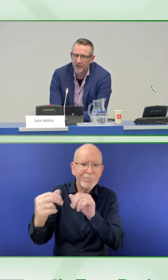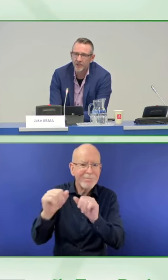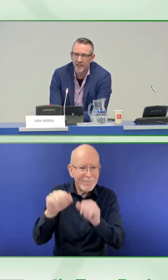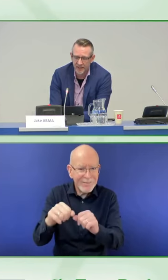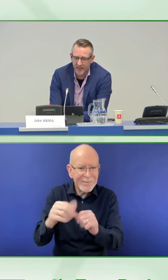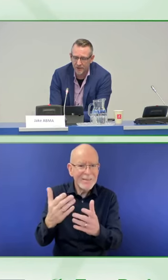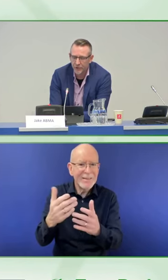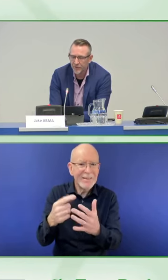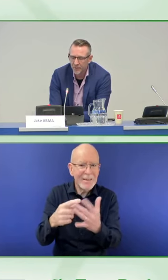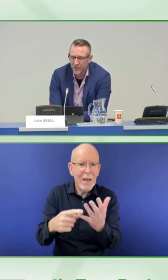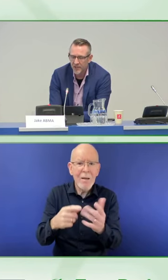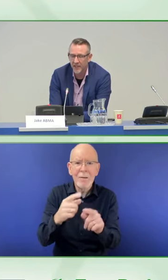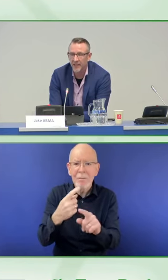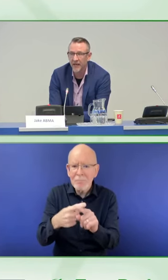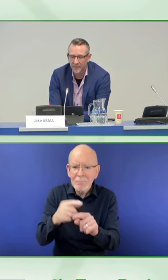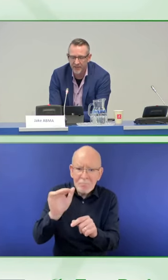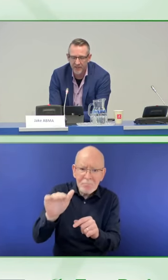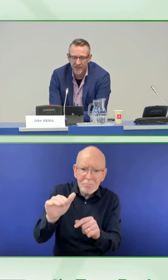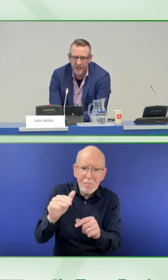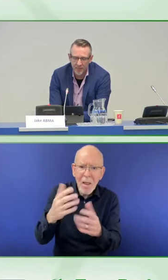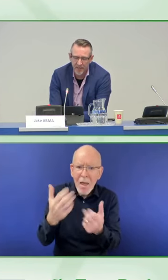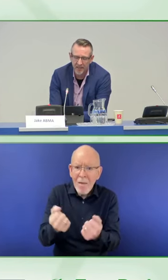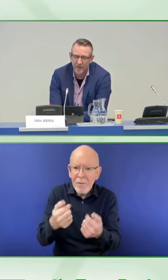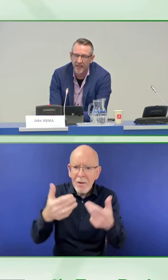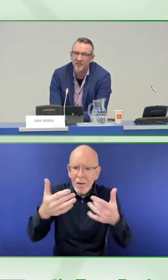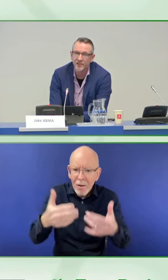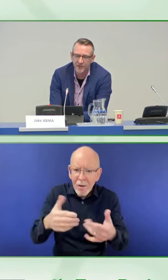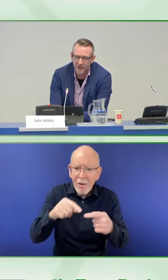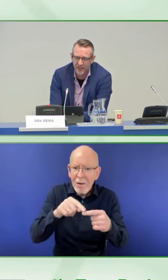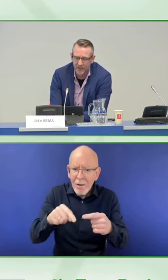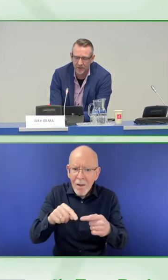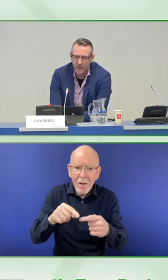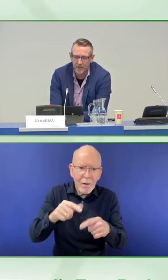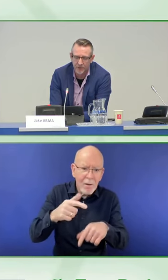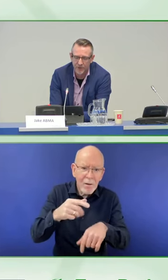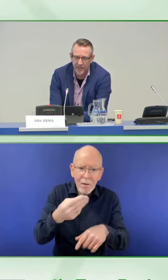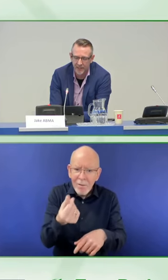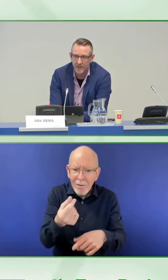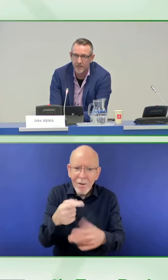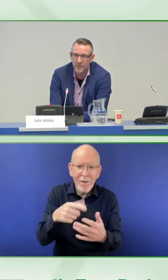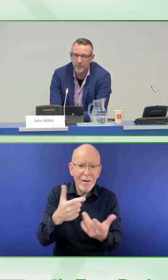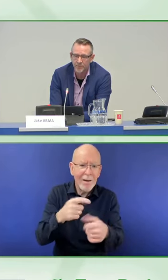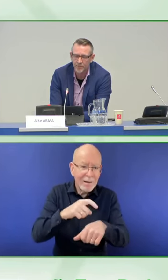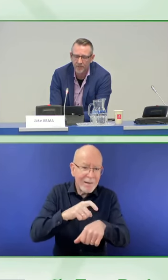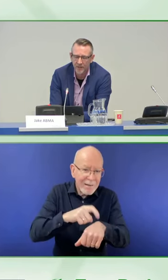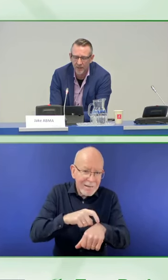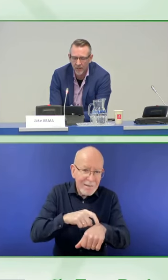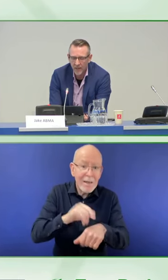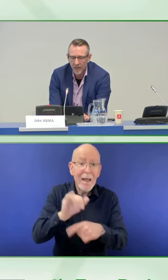branches, such as at service points in libraries and by giving lectures at elderly associations.